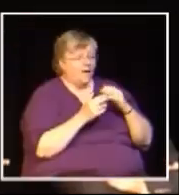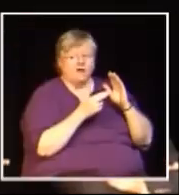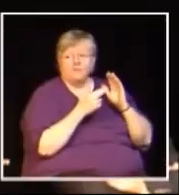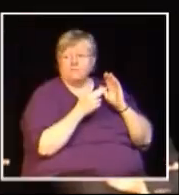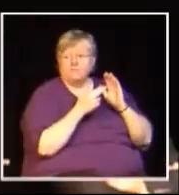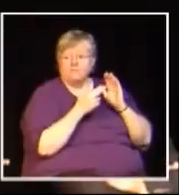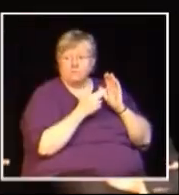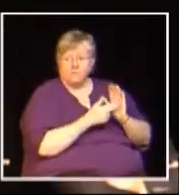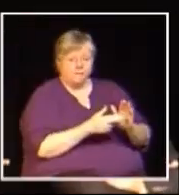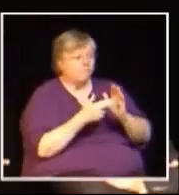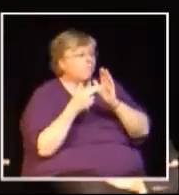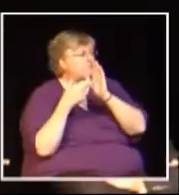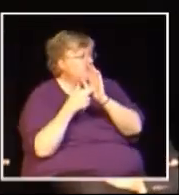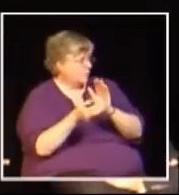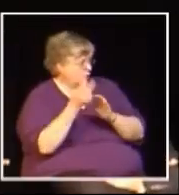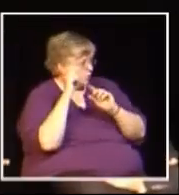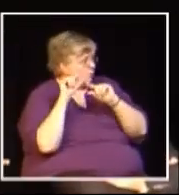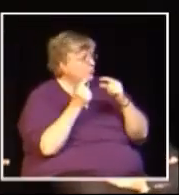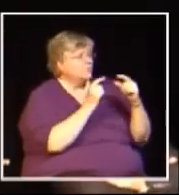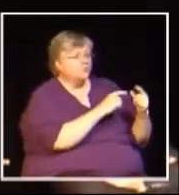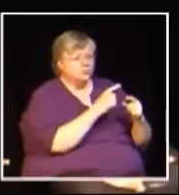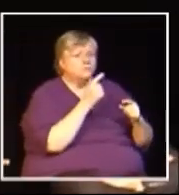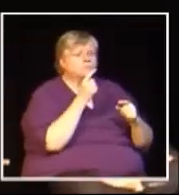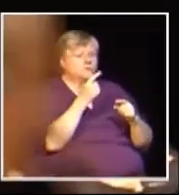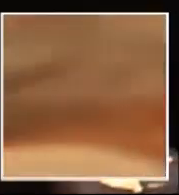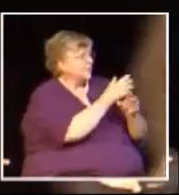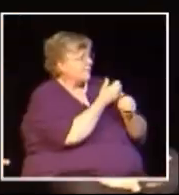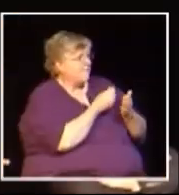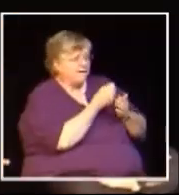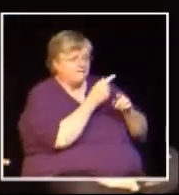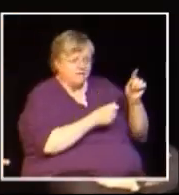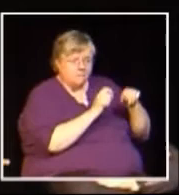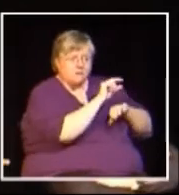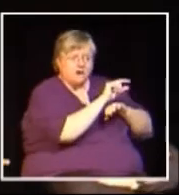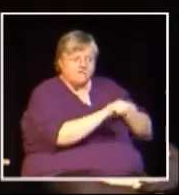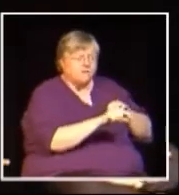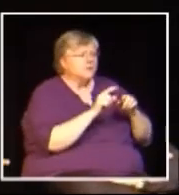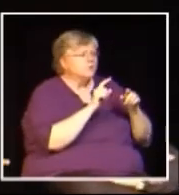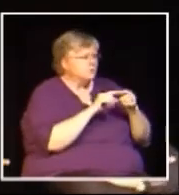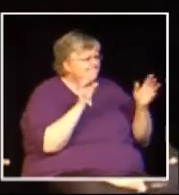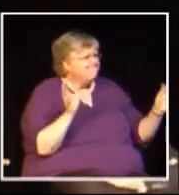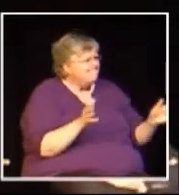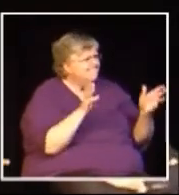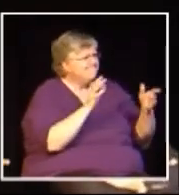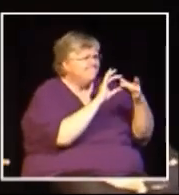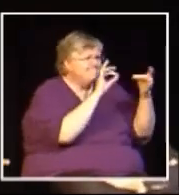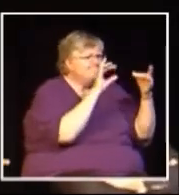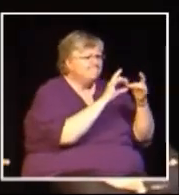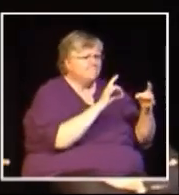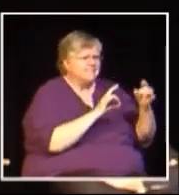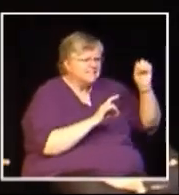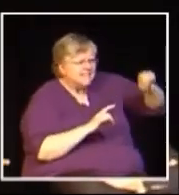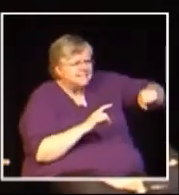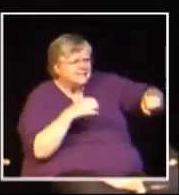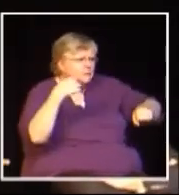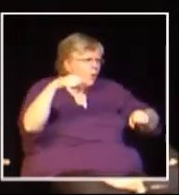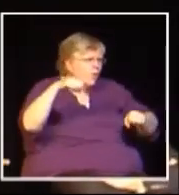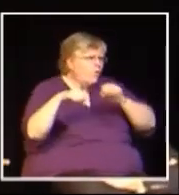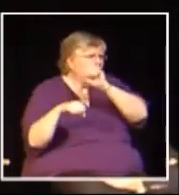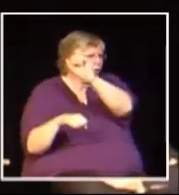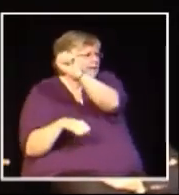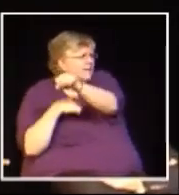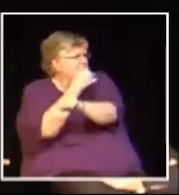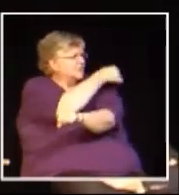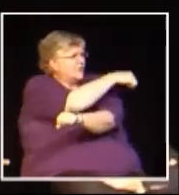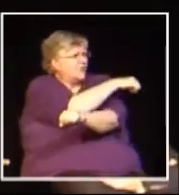if there are disruptions, we'll ask you twice to be respectful, and if the situation continues to occur, the person will be asked